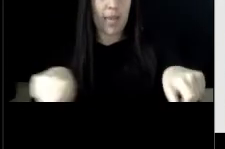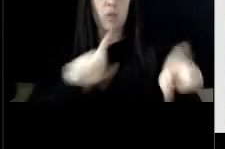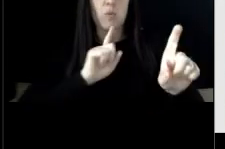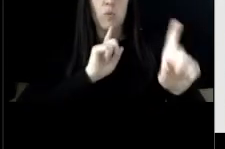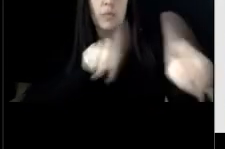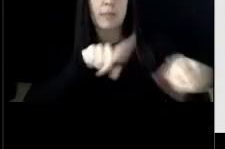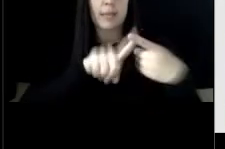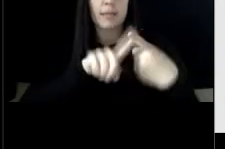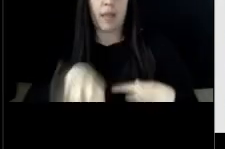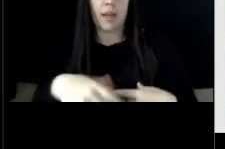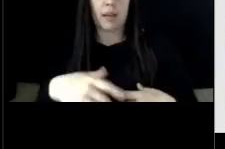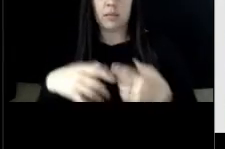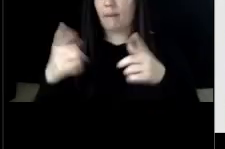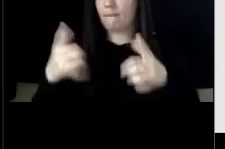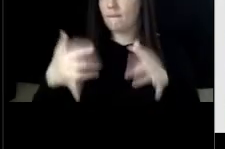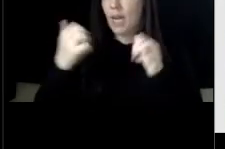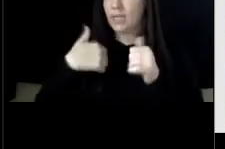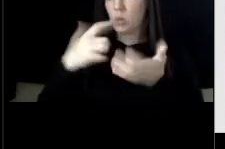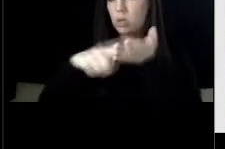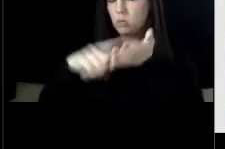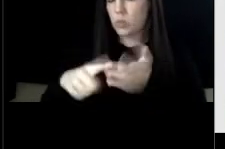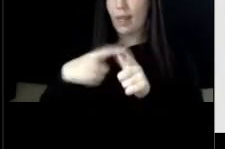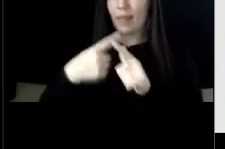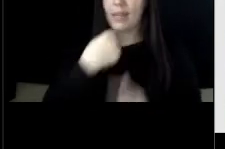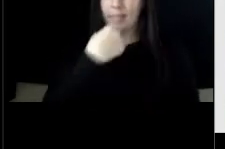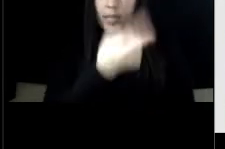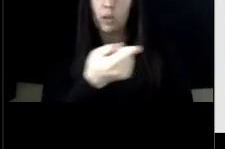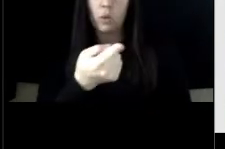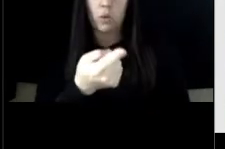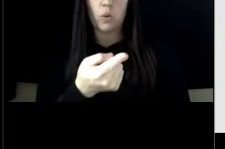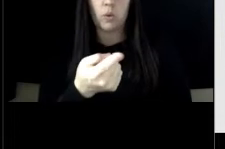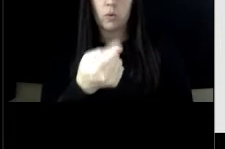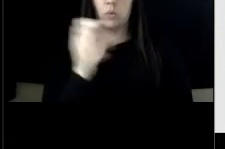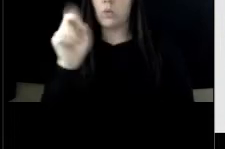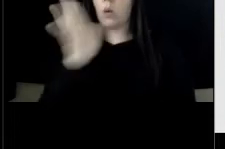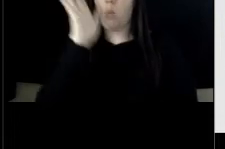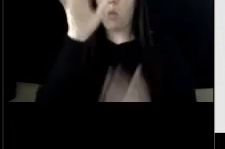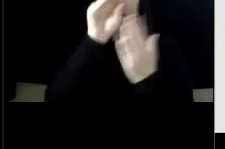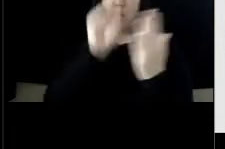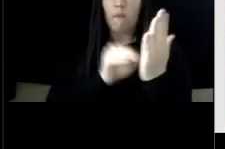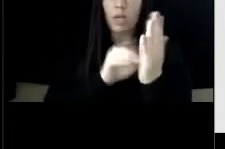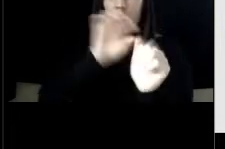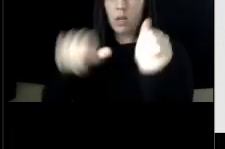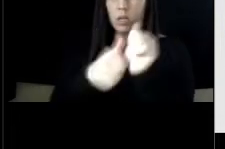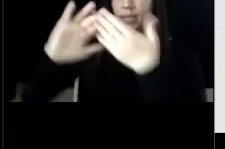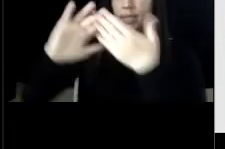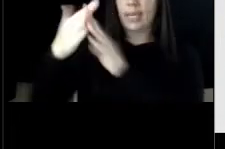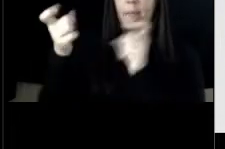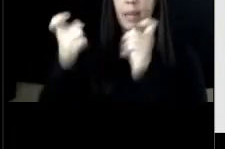some quick research and i'll get back with you let's put that under city manager's report today okay